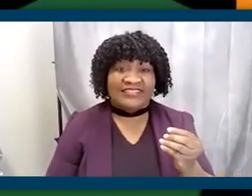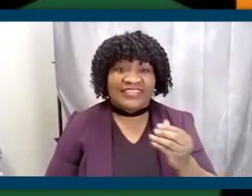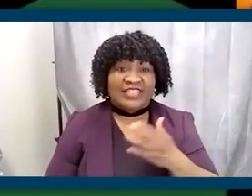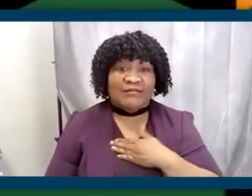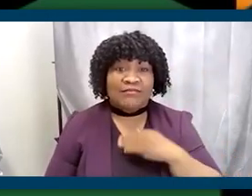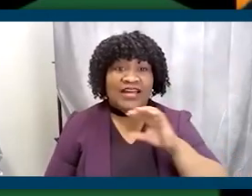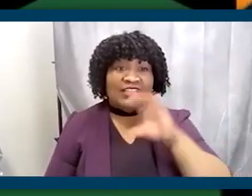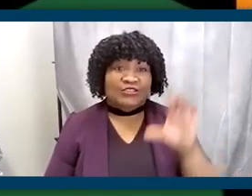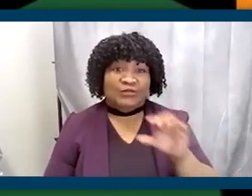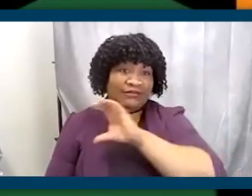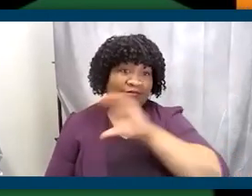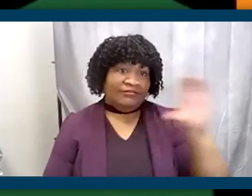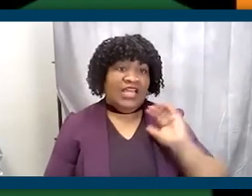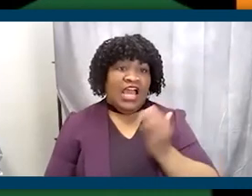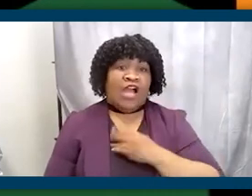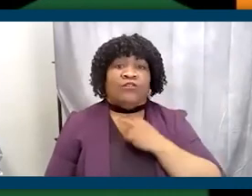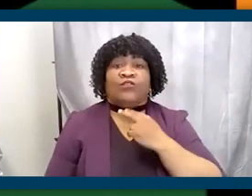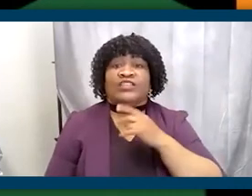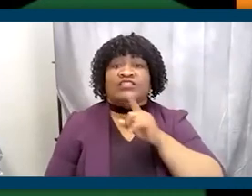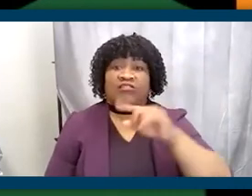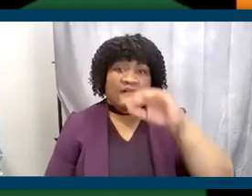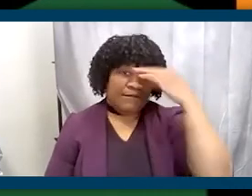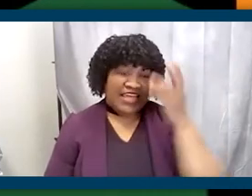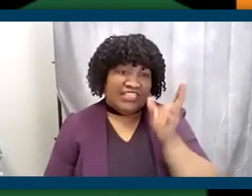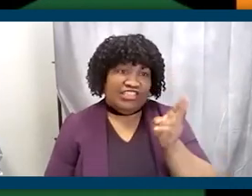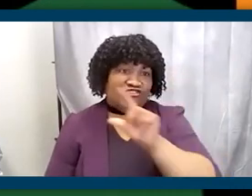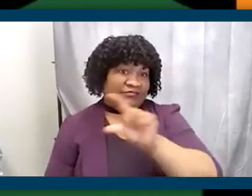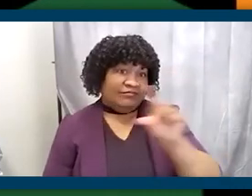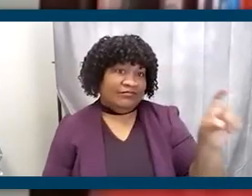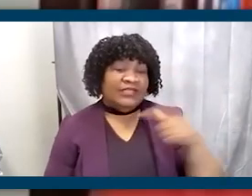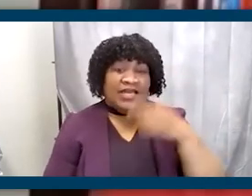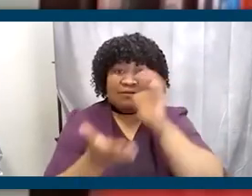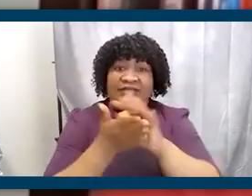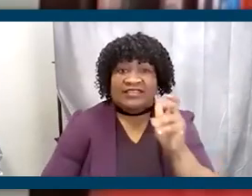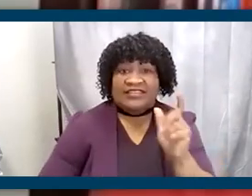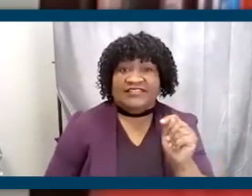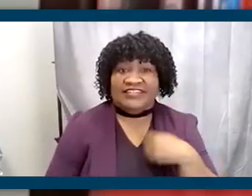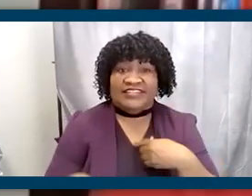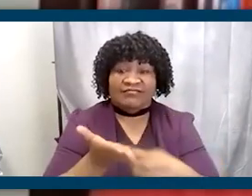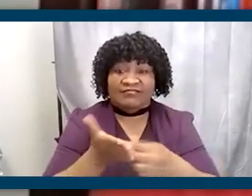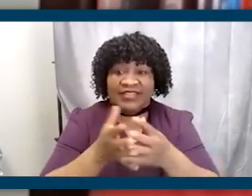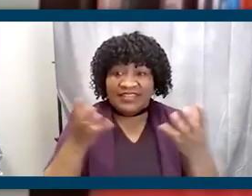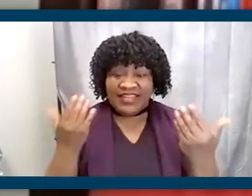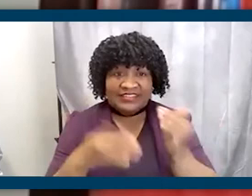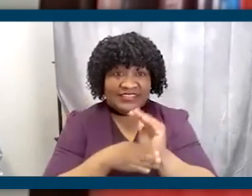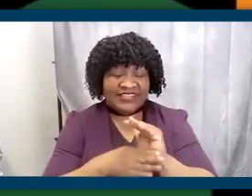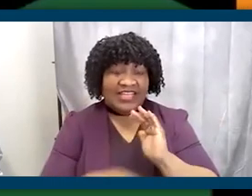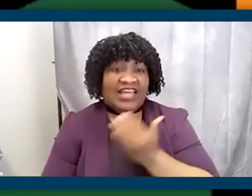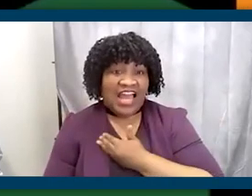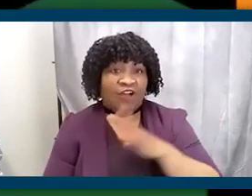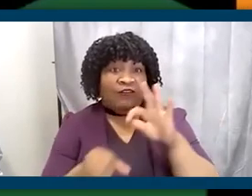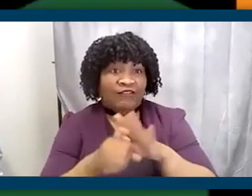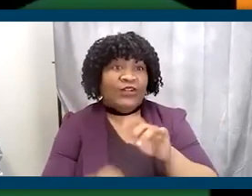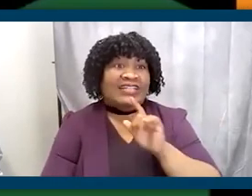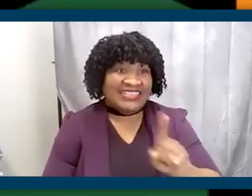Zoom background says our voices are Black history, you know, and I truly believe that. And we talked a lot tonight about how our vote is our